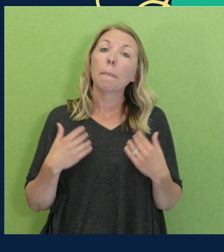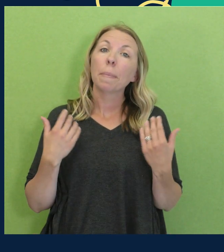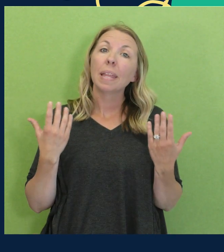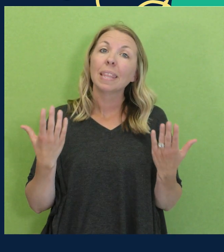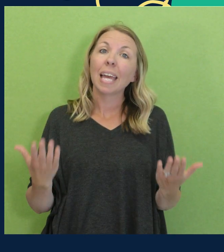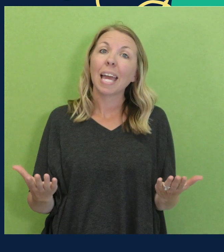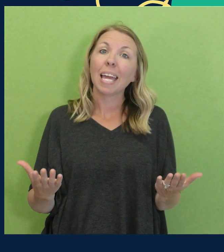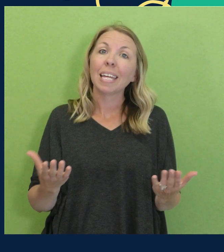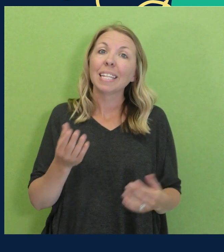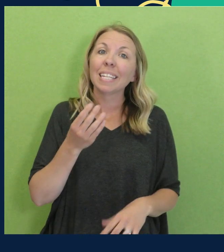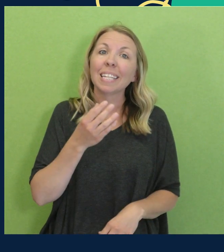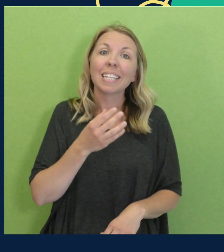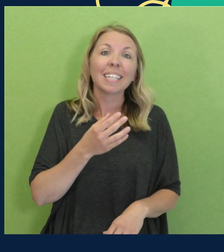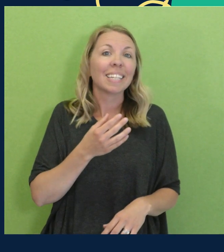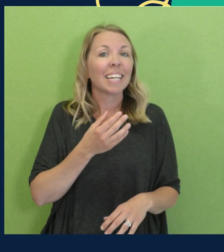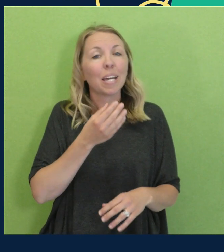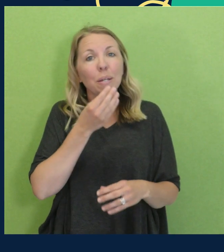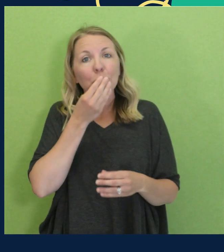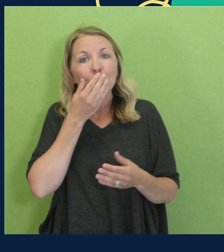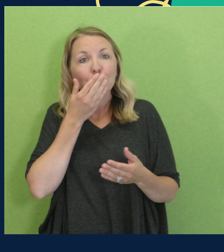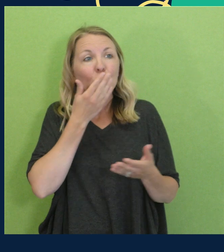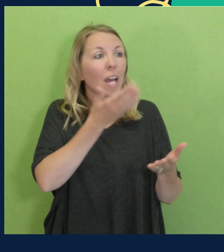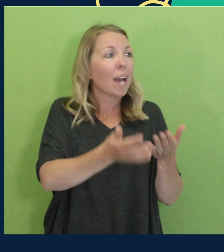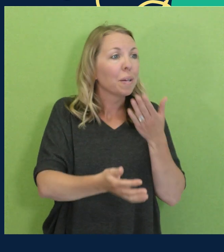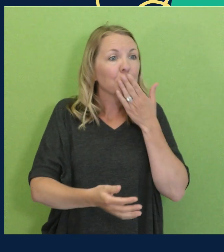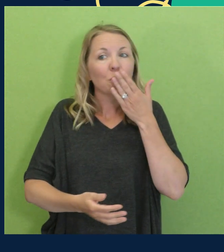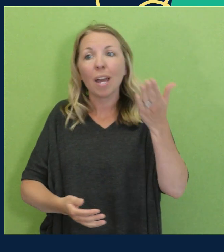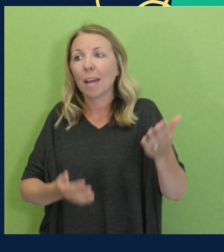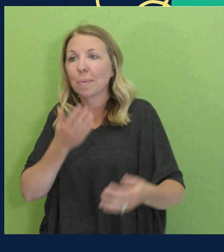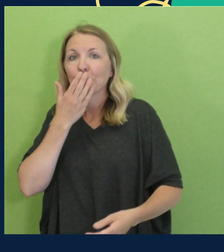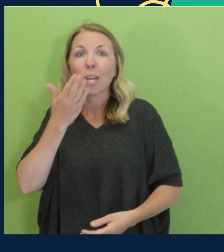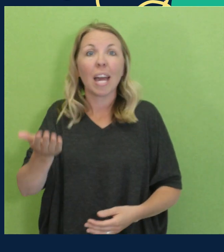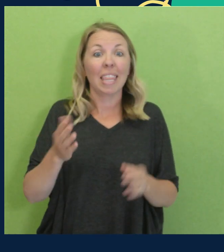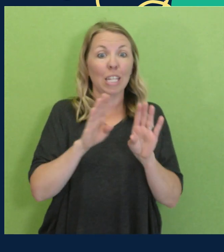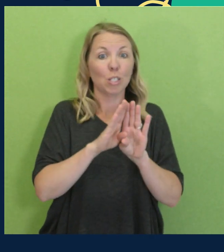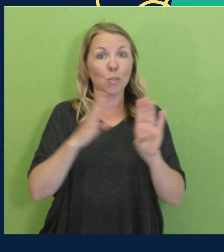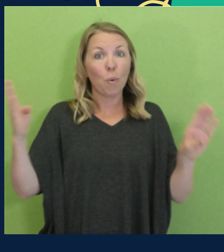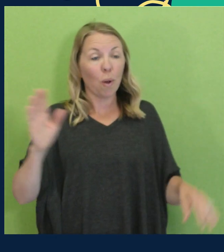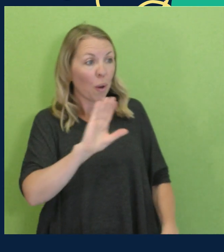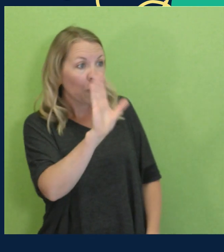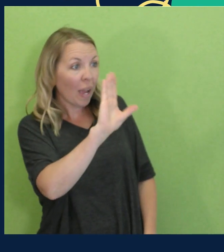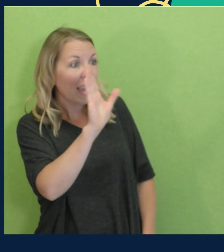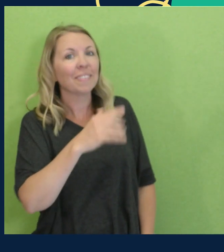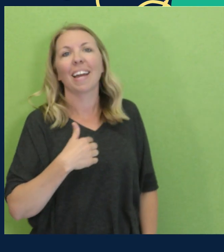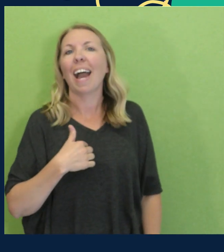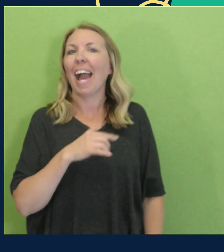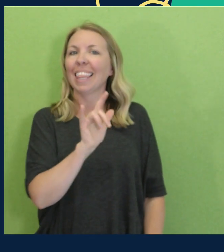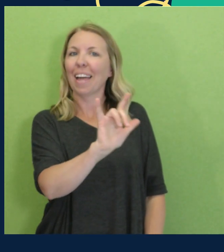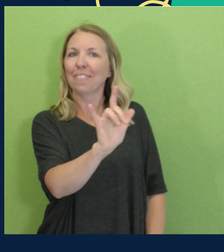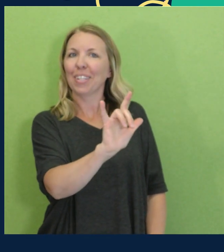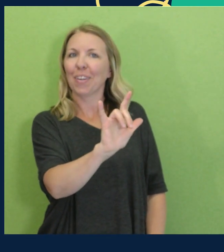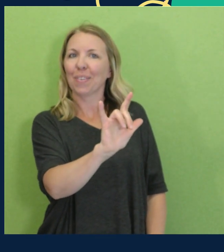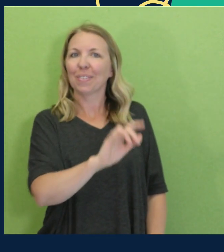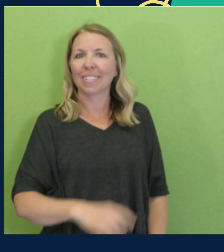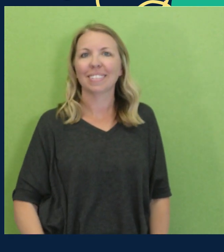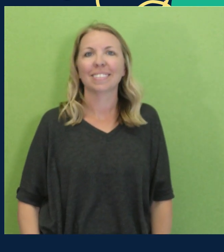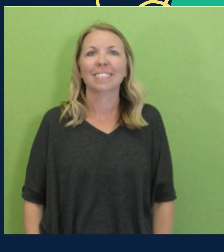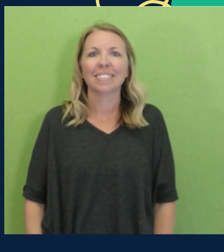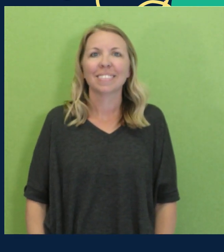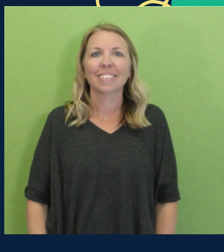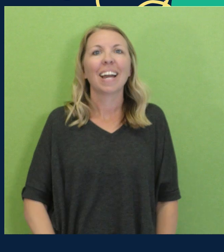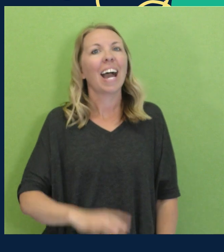But then you blew kisses and waved from the door. I love you.